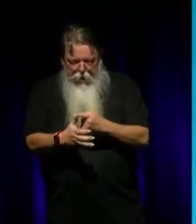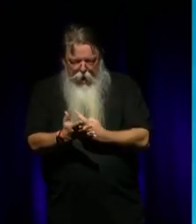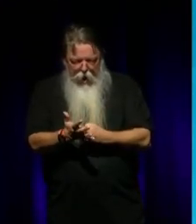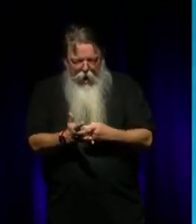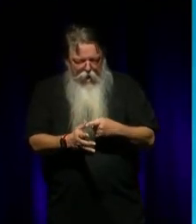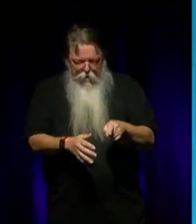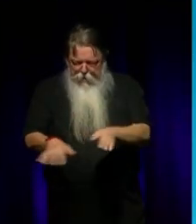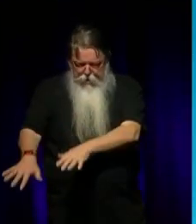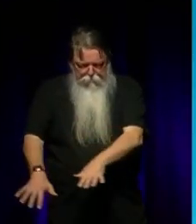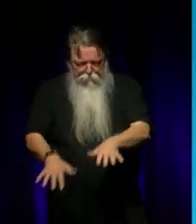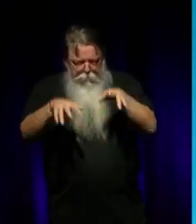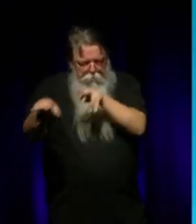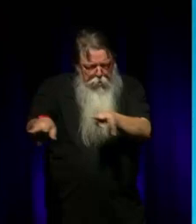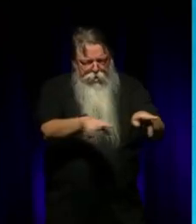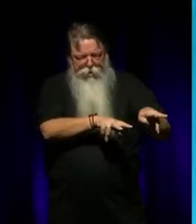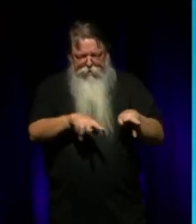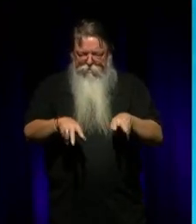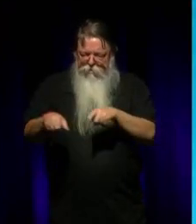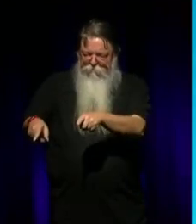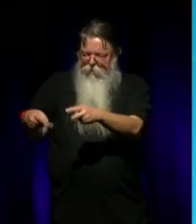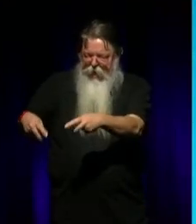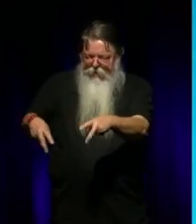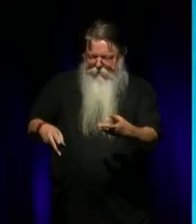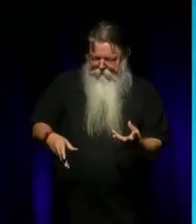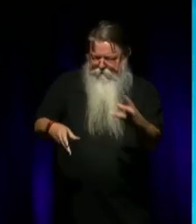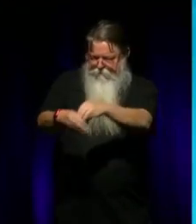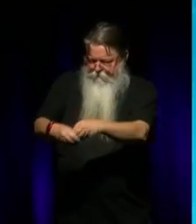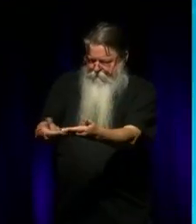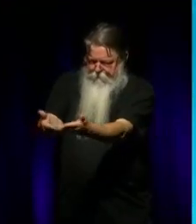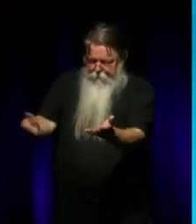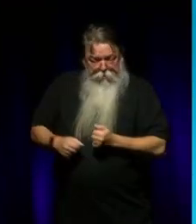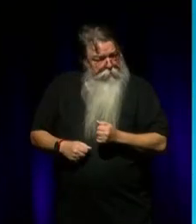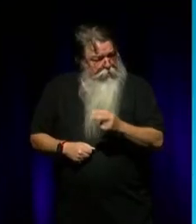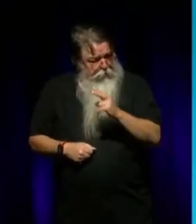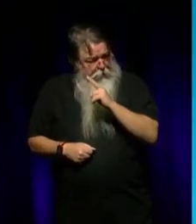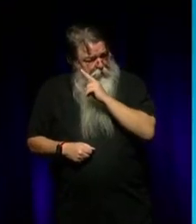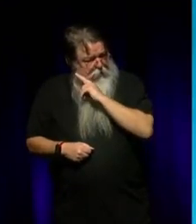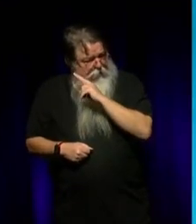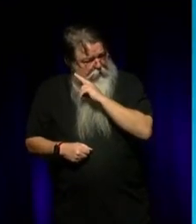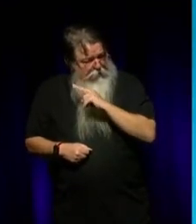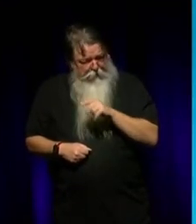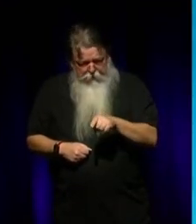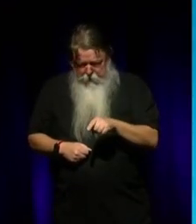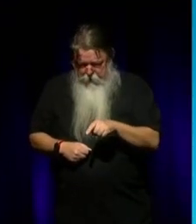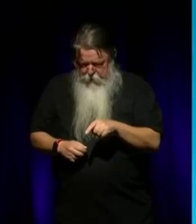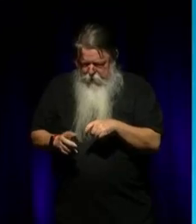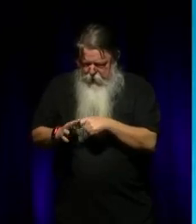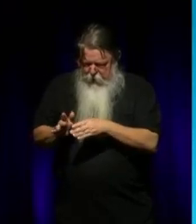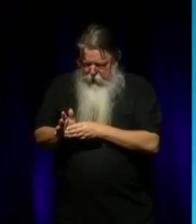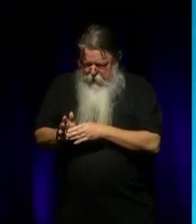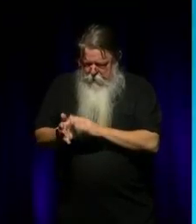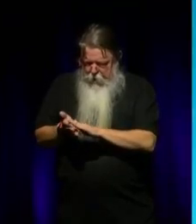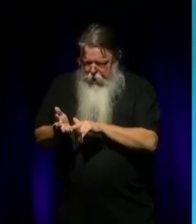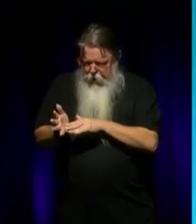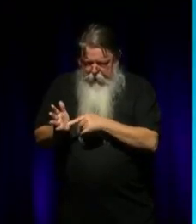around it, you know, so, um, even, even my nieces and nephew, I remember when I did Kin with Hunter, and Sanson, and Sean, and just,